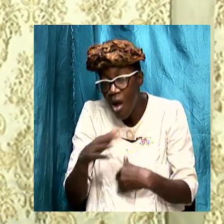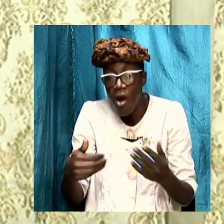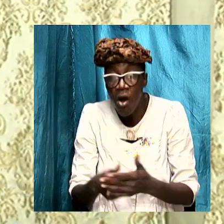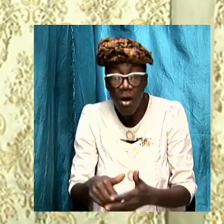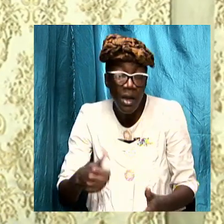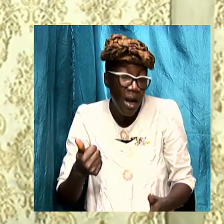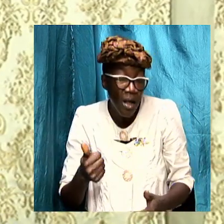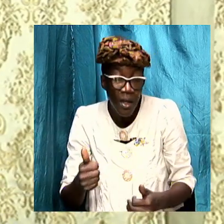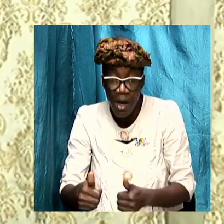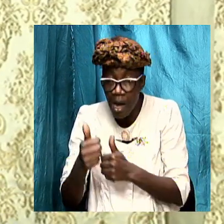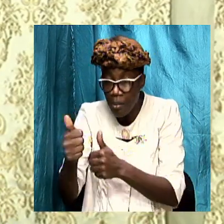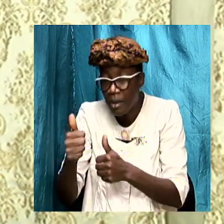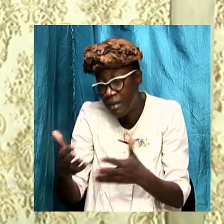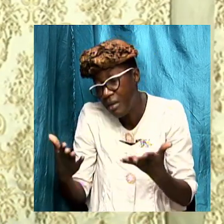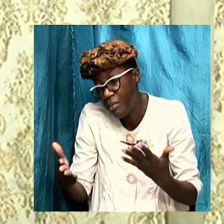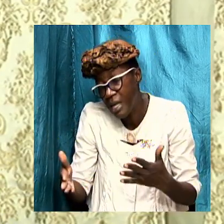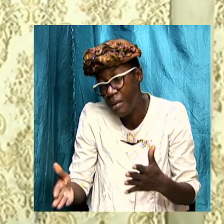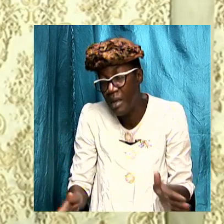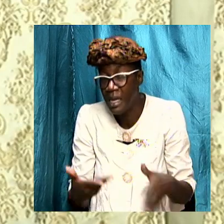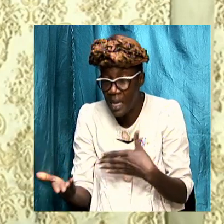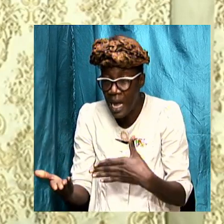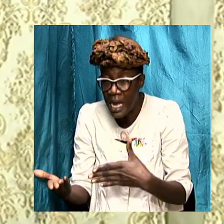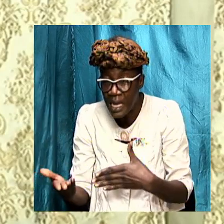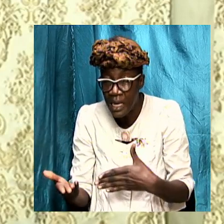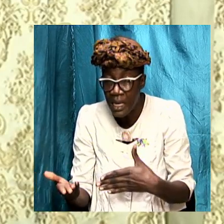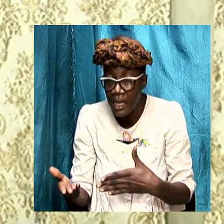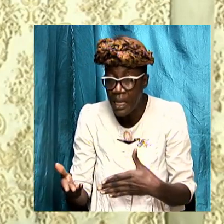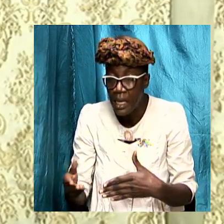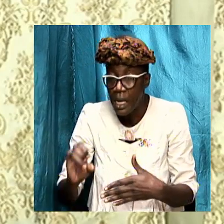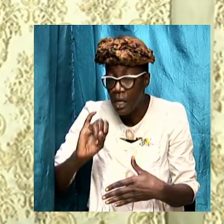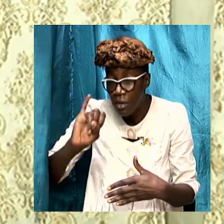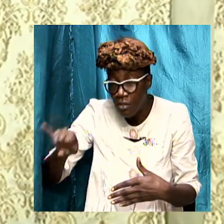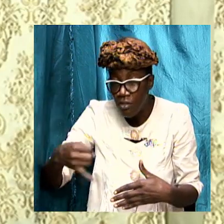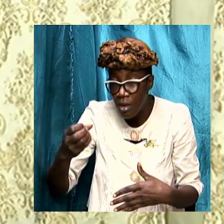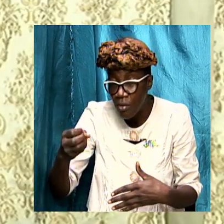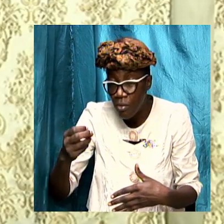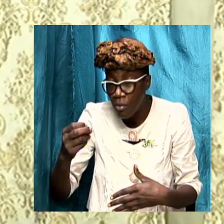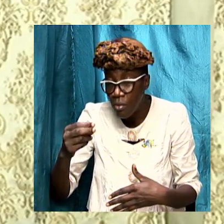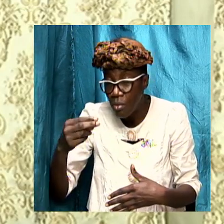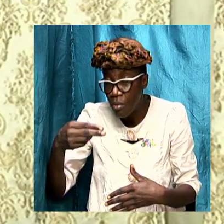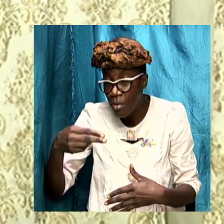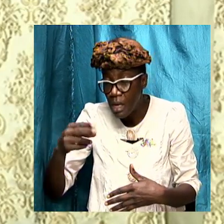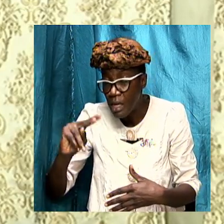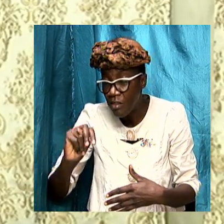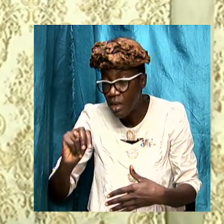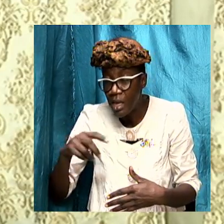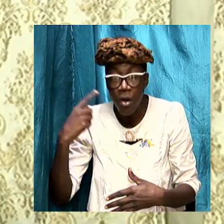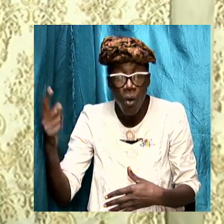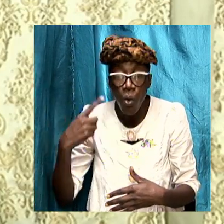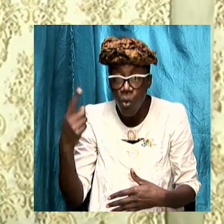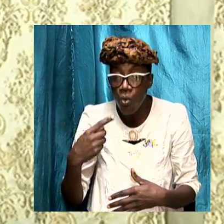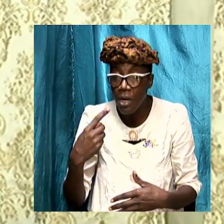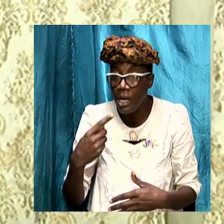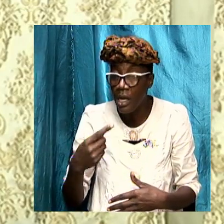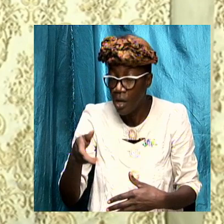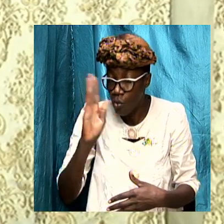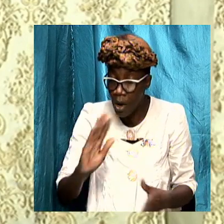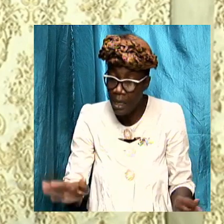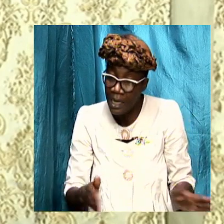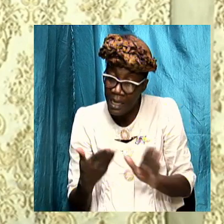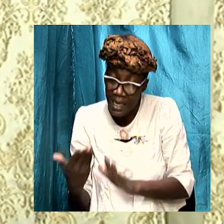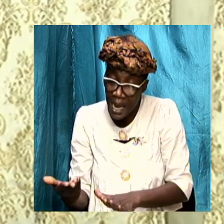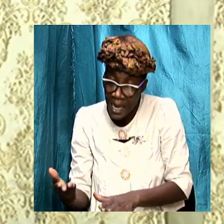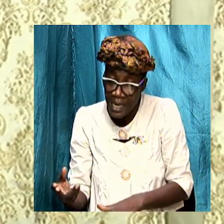is the only one to have died from natural causes all the others had gone before him